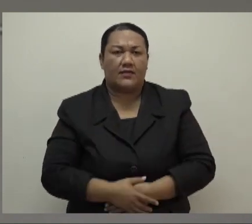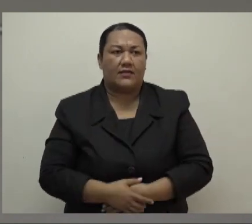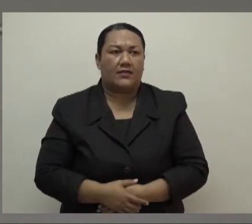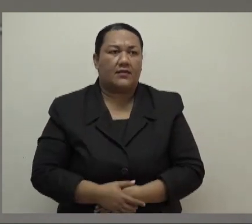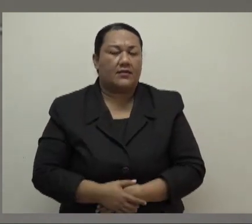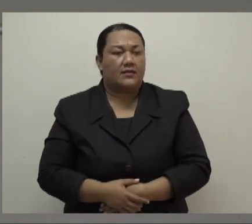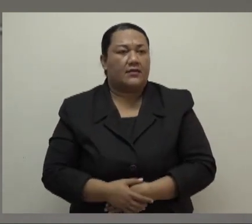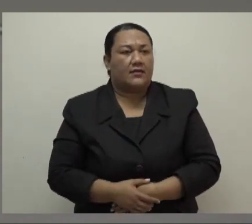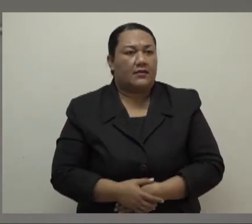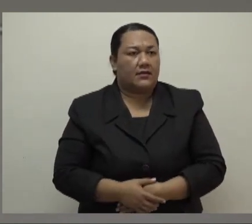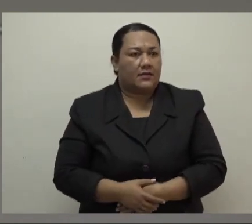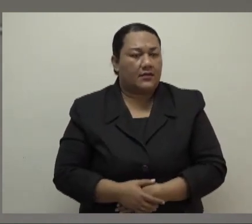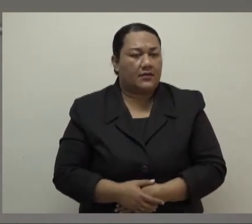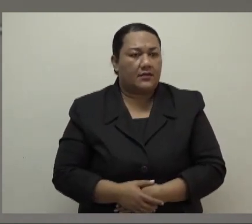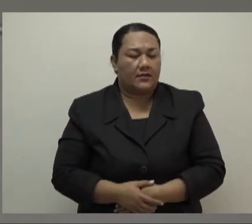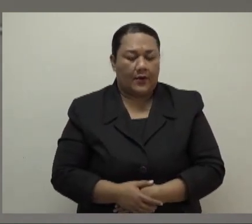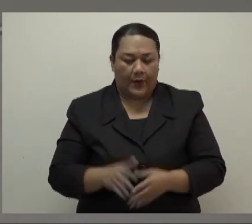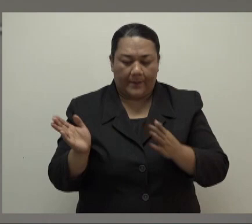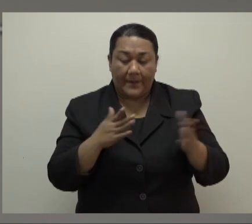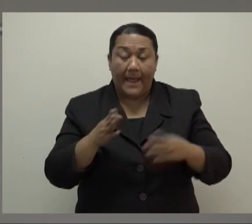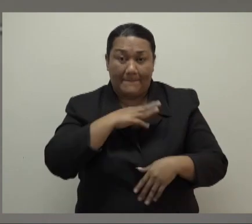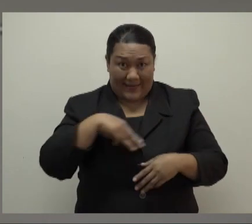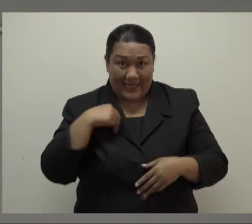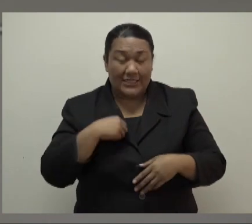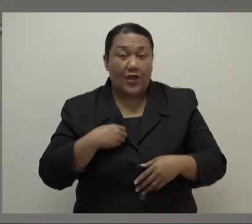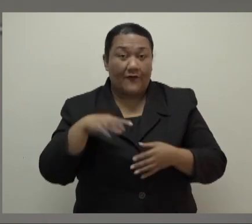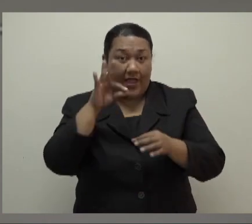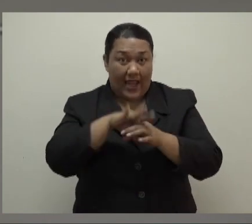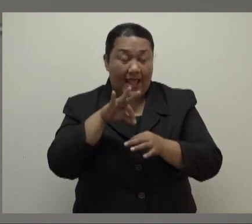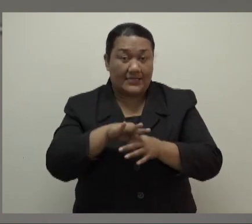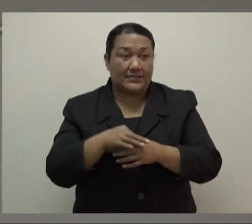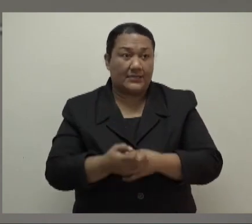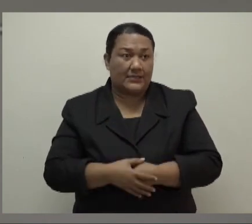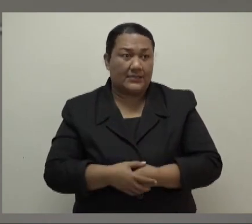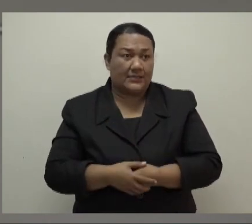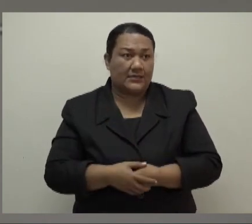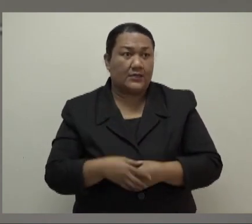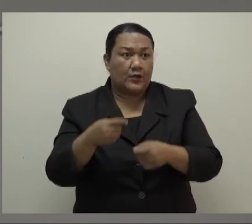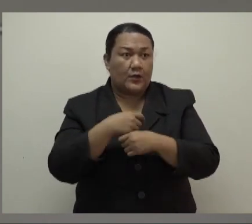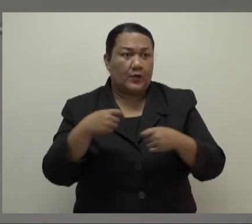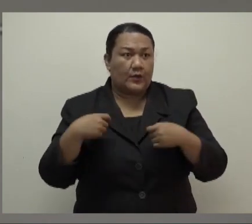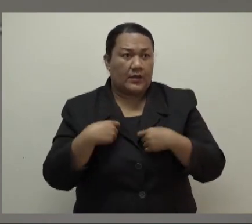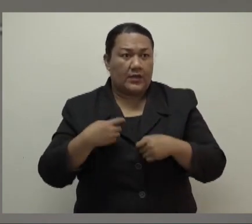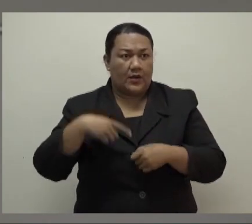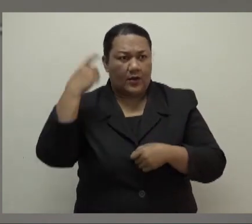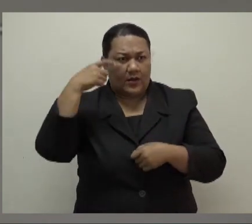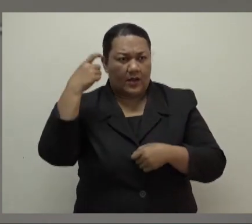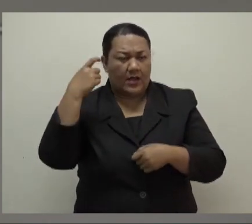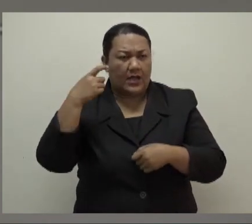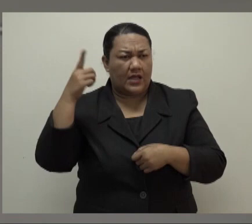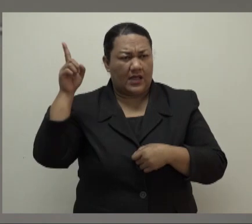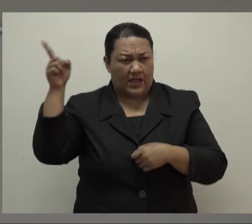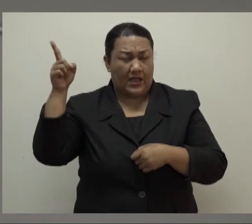So I have one question. As the Minister for Elections, we had a concerned citizen contact us and said that